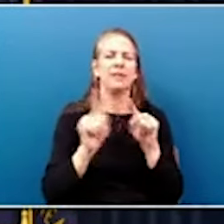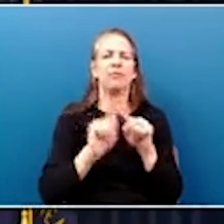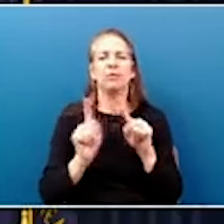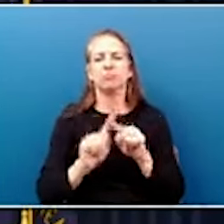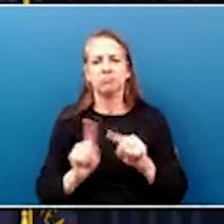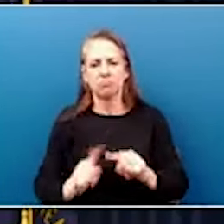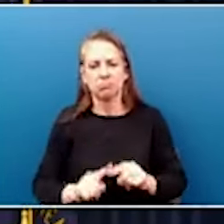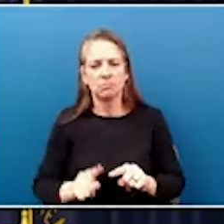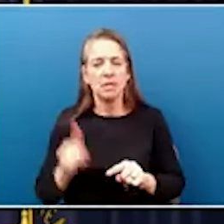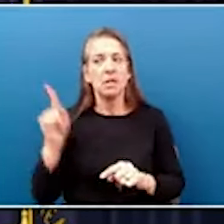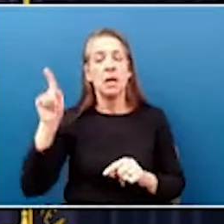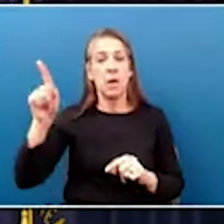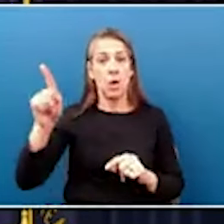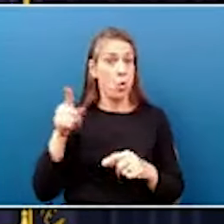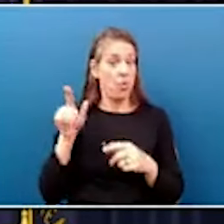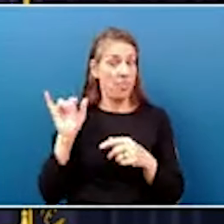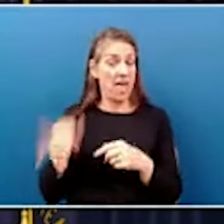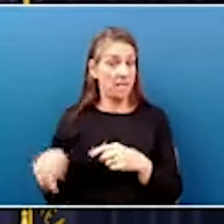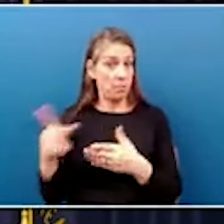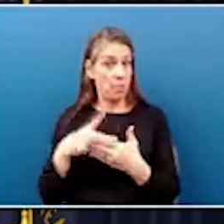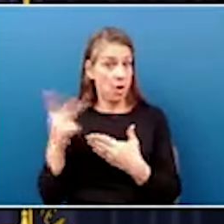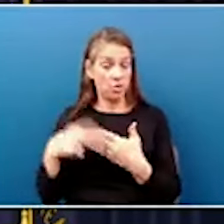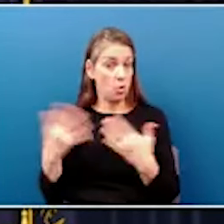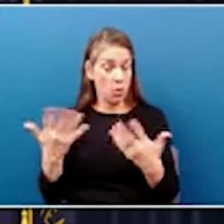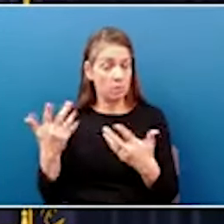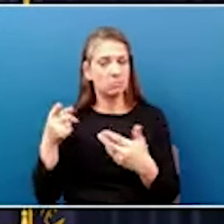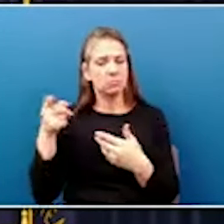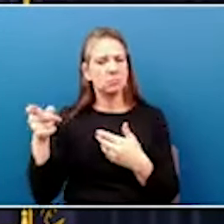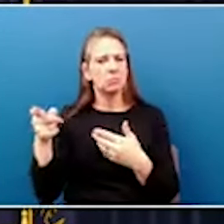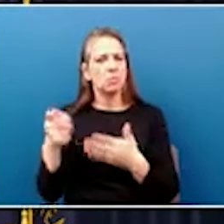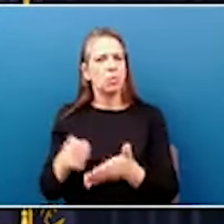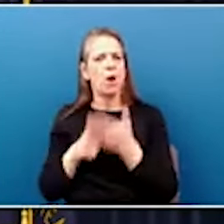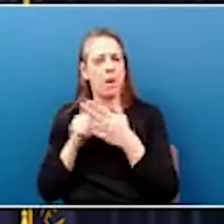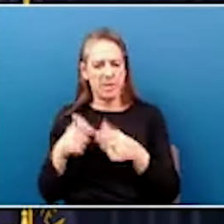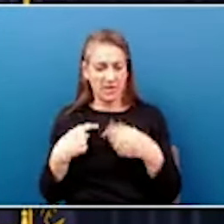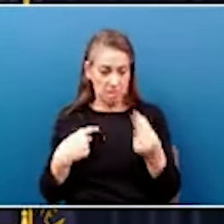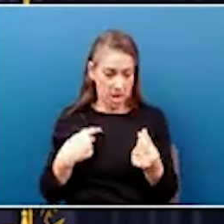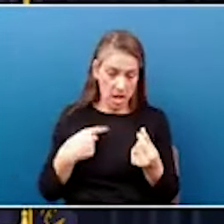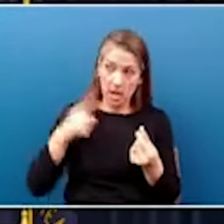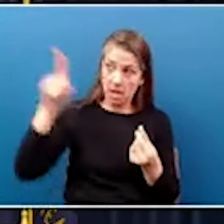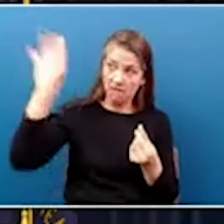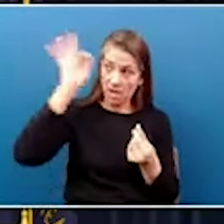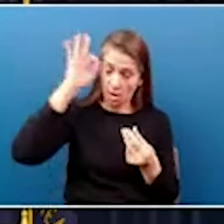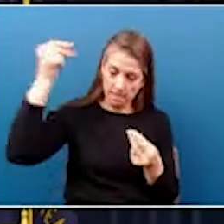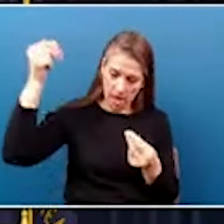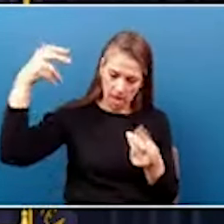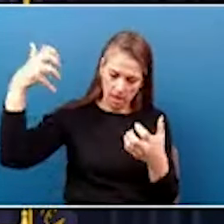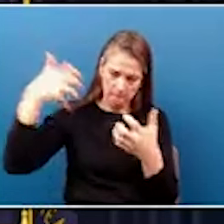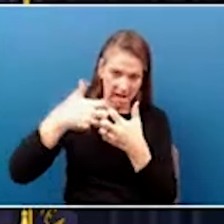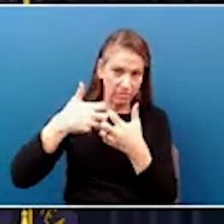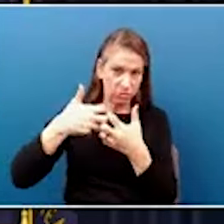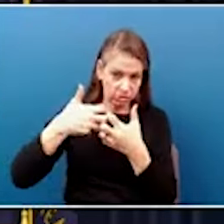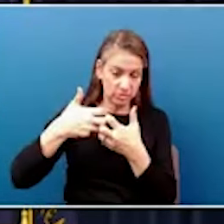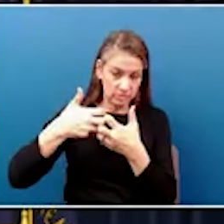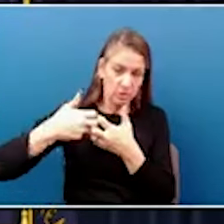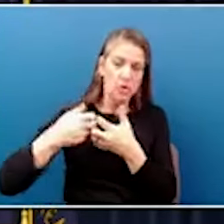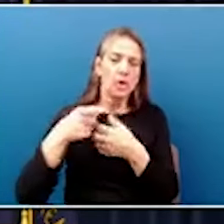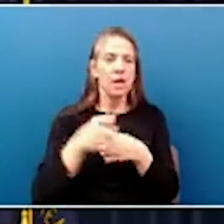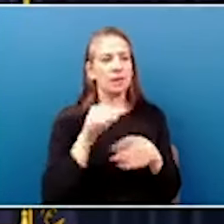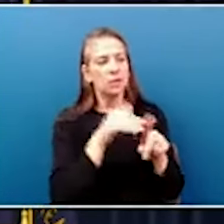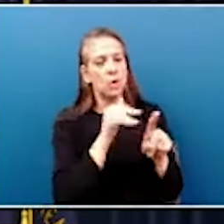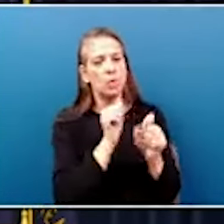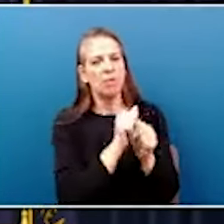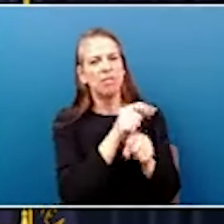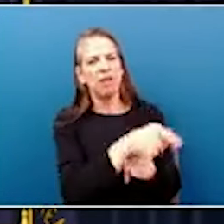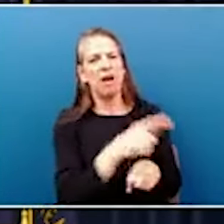match. This was a product of the General Assembly to help meet those needs. Many federal funding